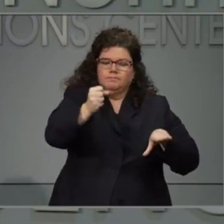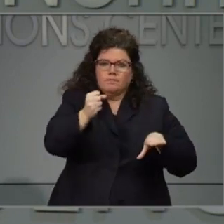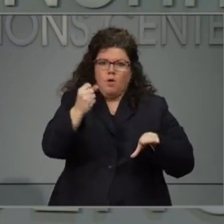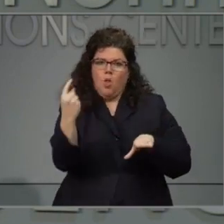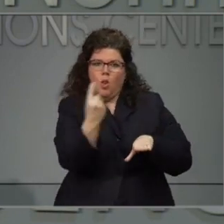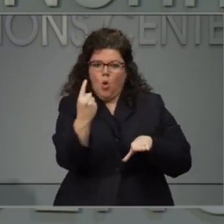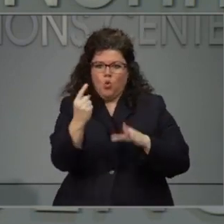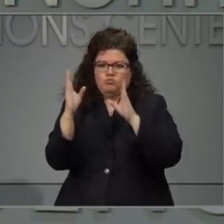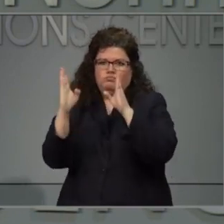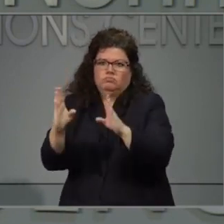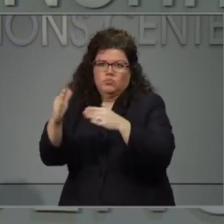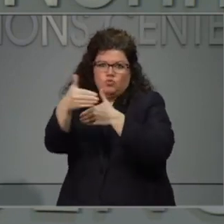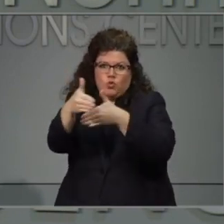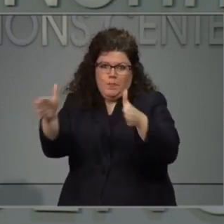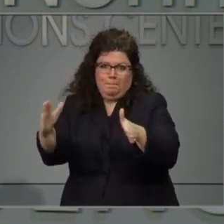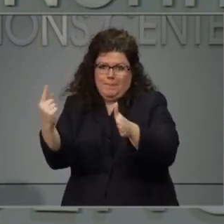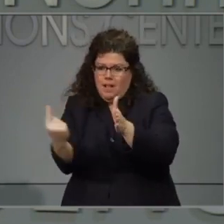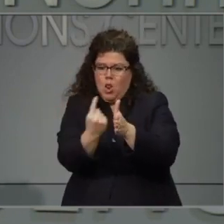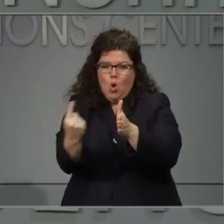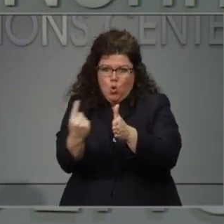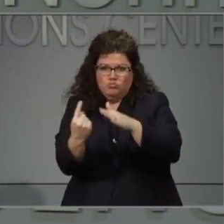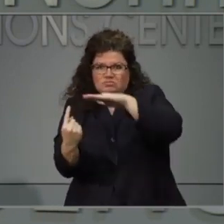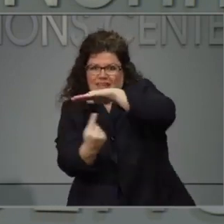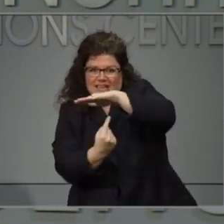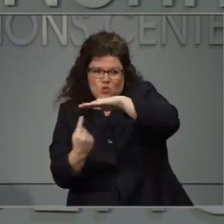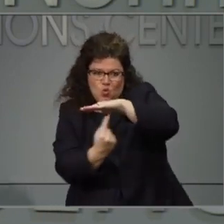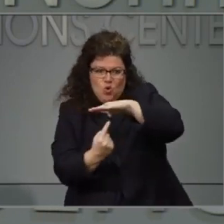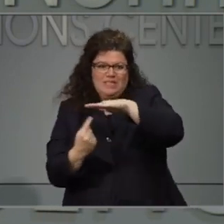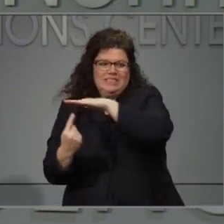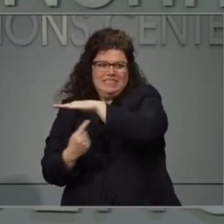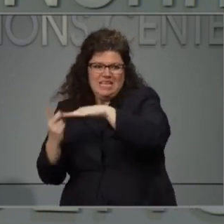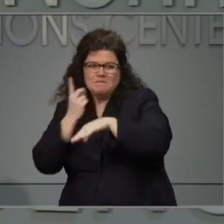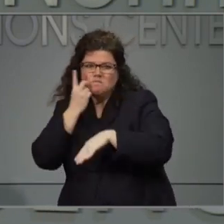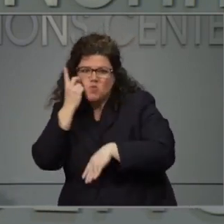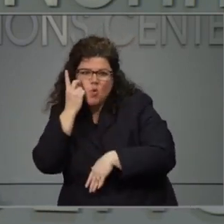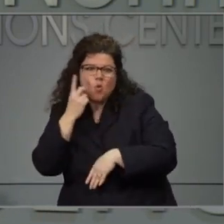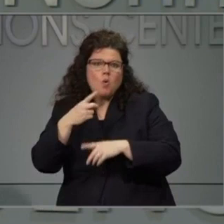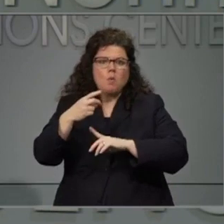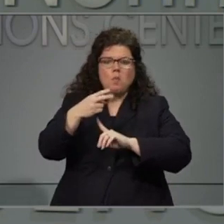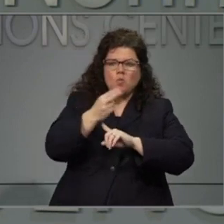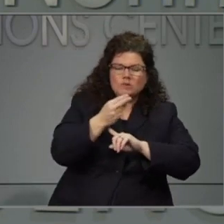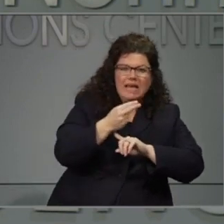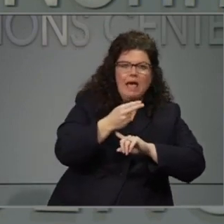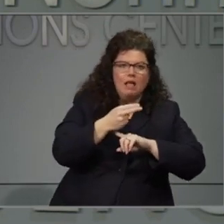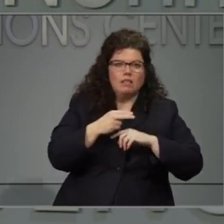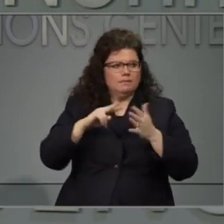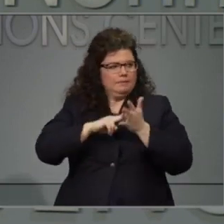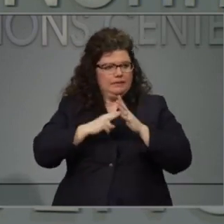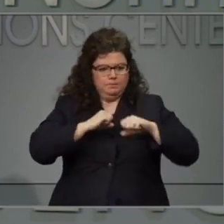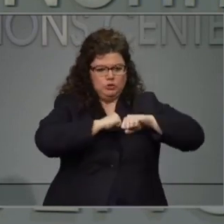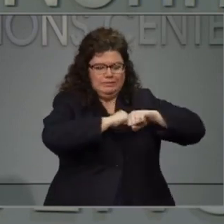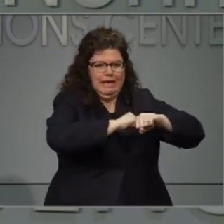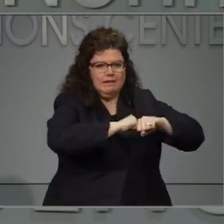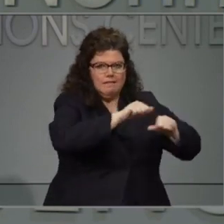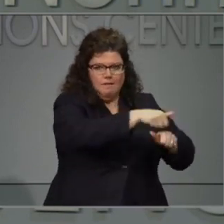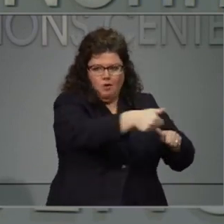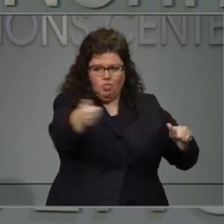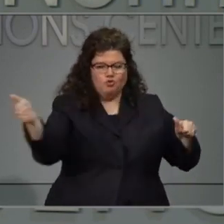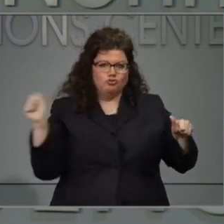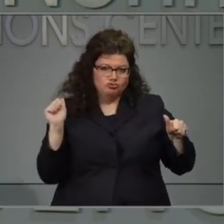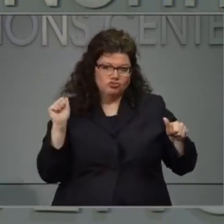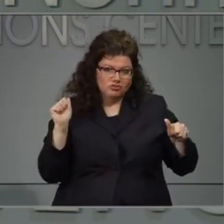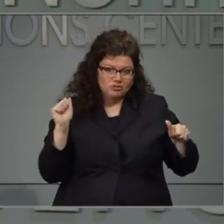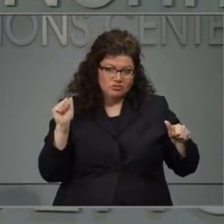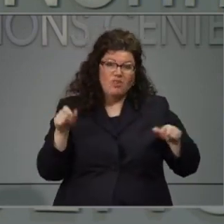a hotel room in order to quarantine and protect the rest of the population and also to make sure that that person gets